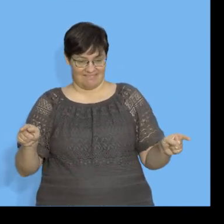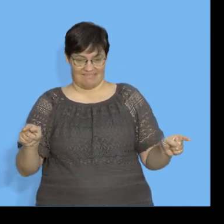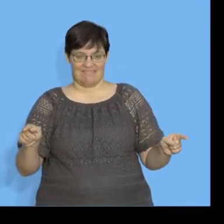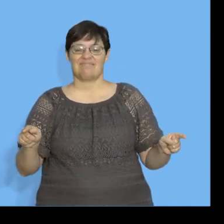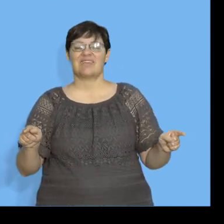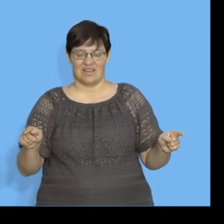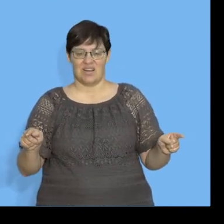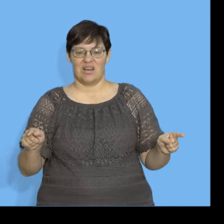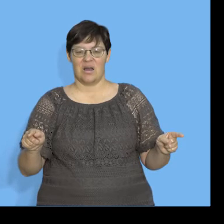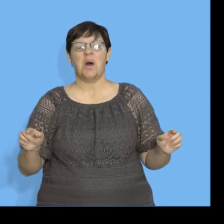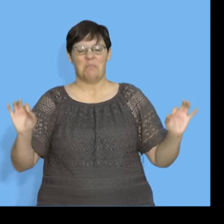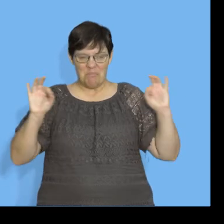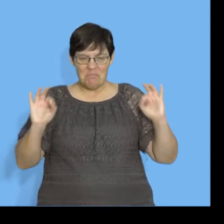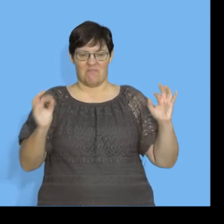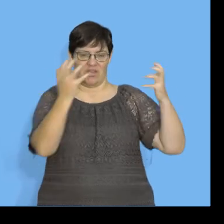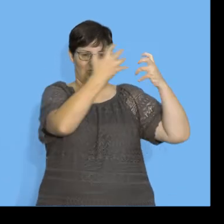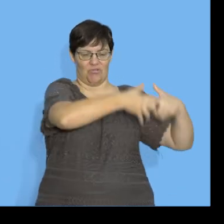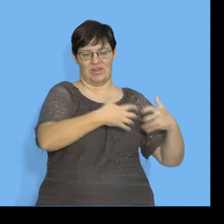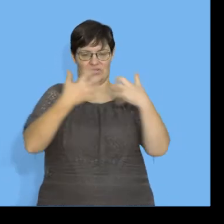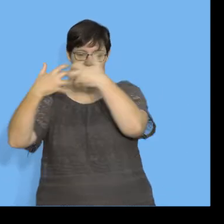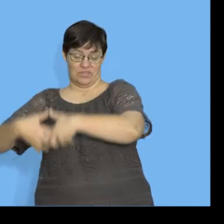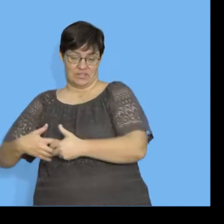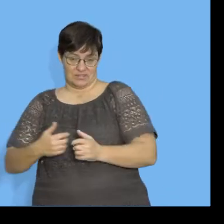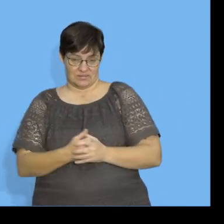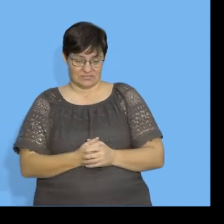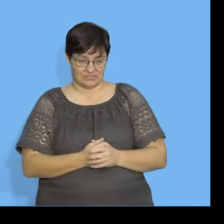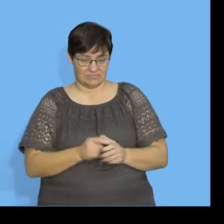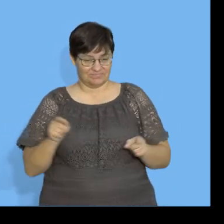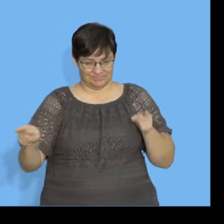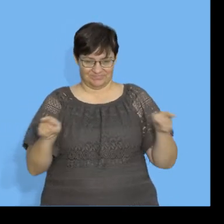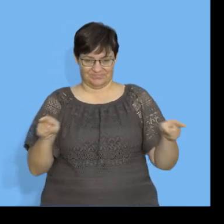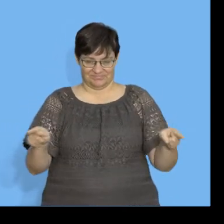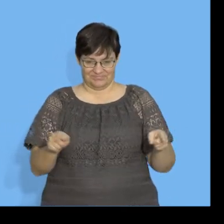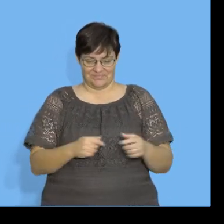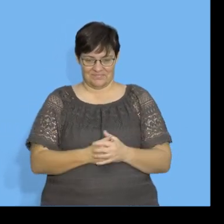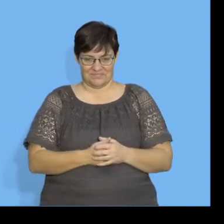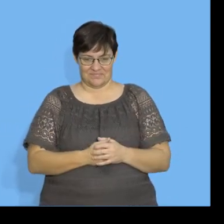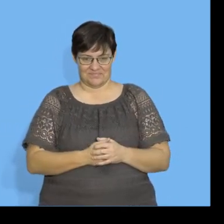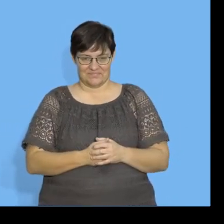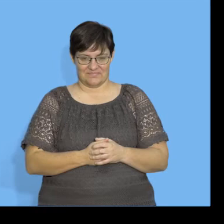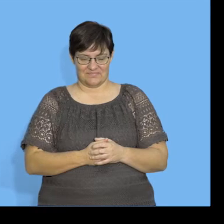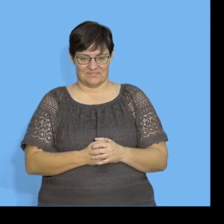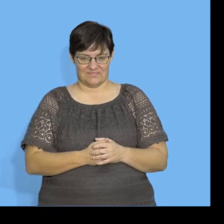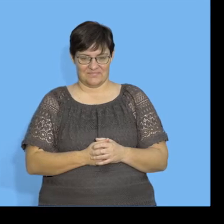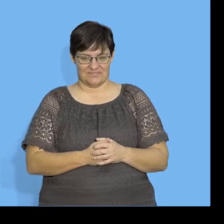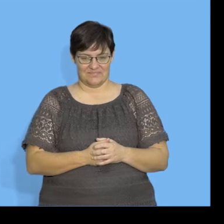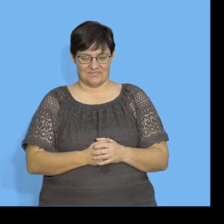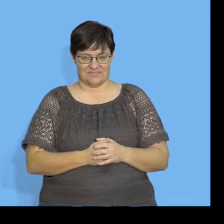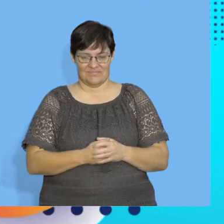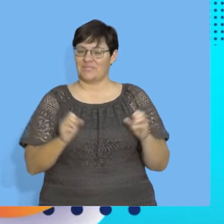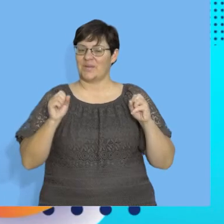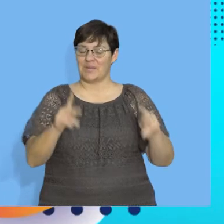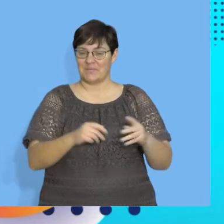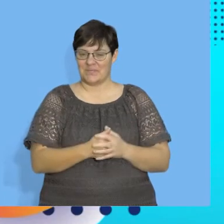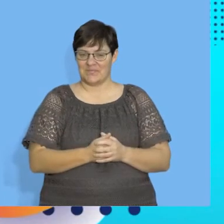which is positive perfect correlation, and negative 1. Those are our two perfect correlations.